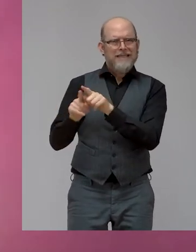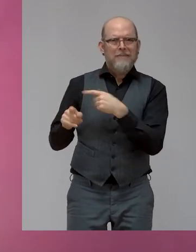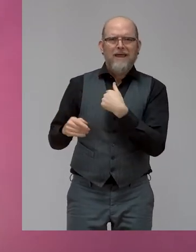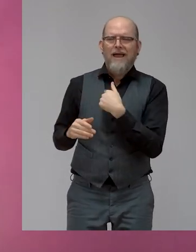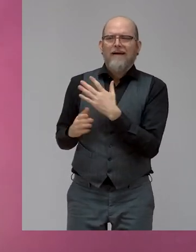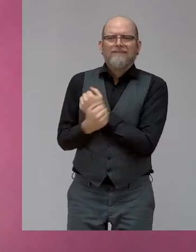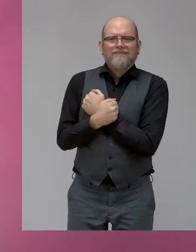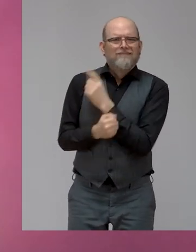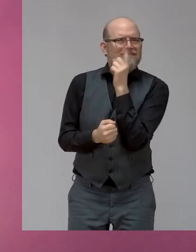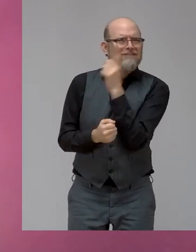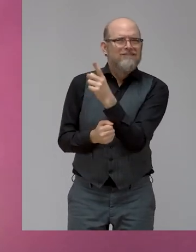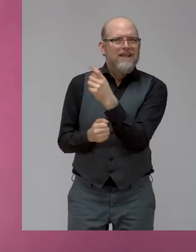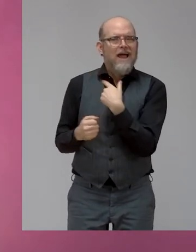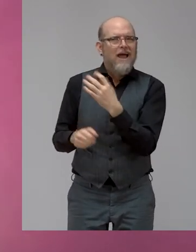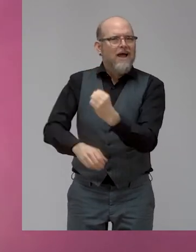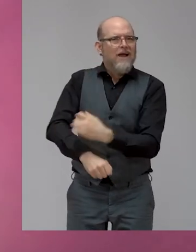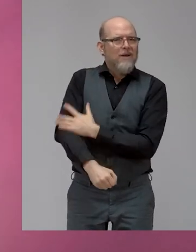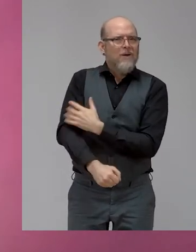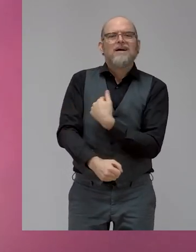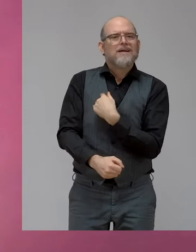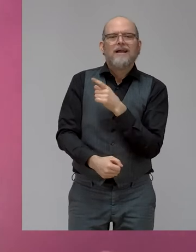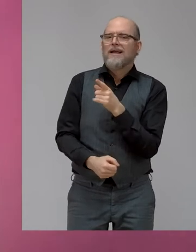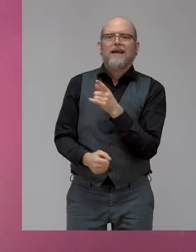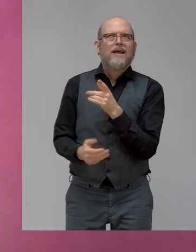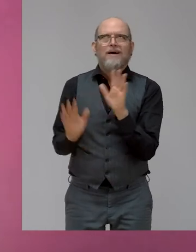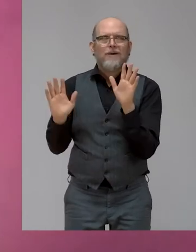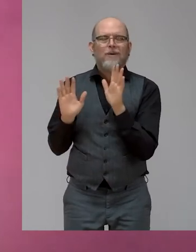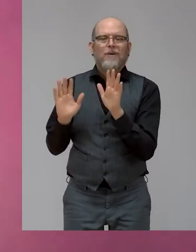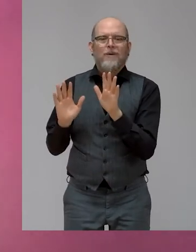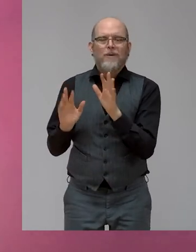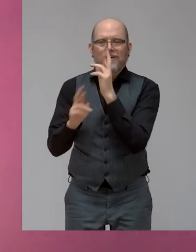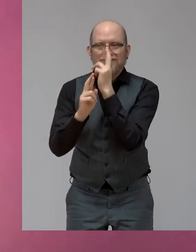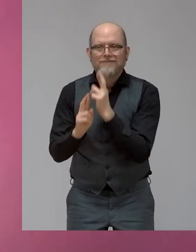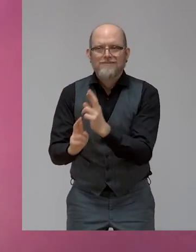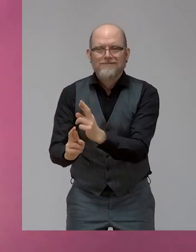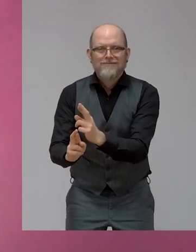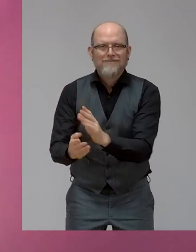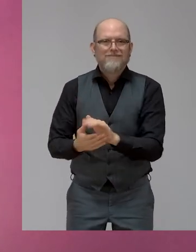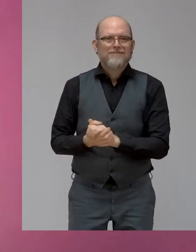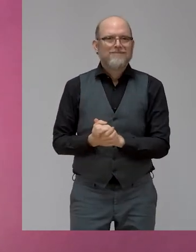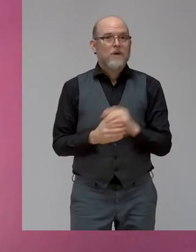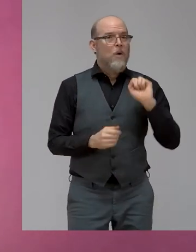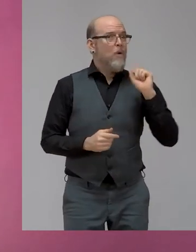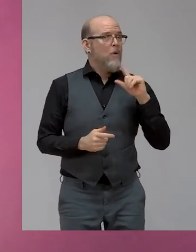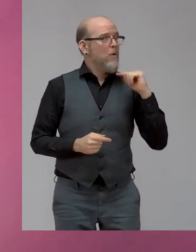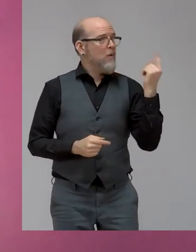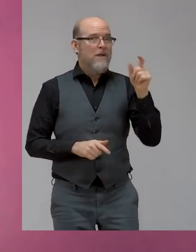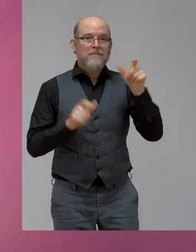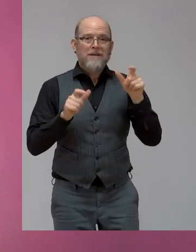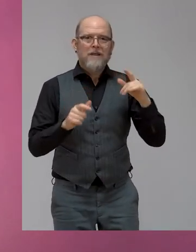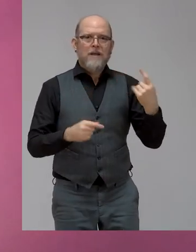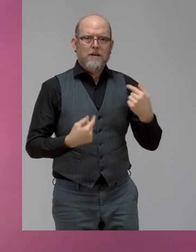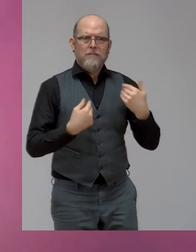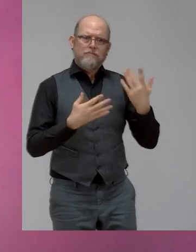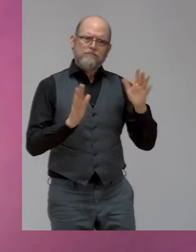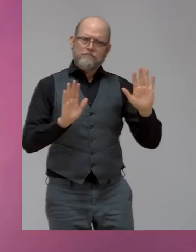does and who she is, you know, and as with everyone around here, you know, the personal stories really drive